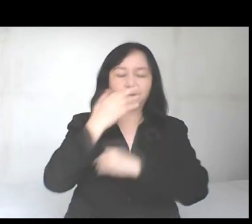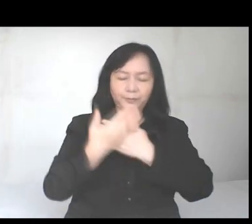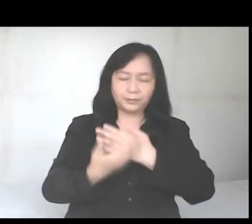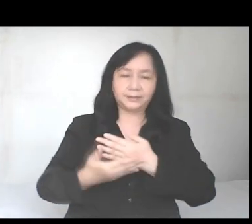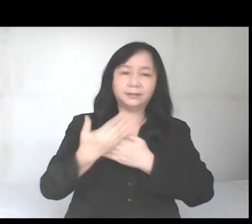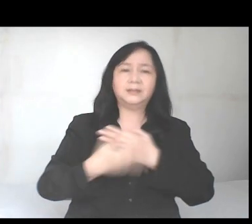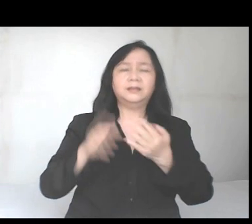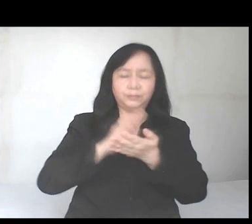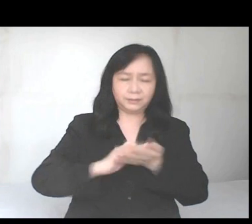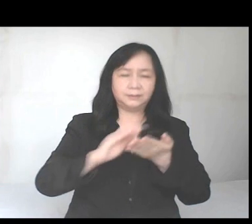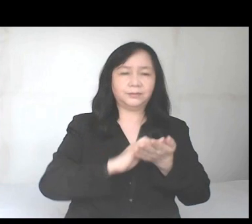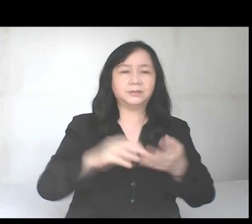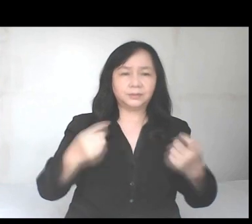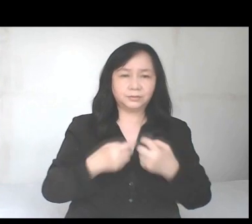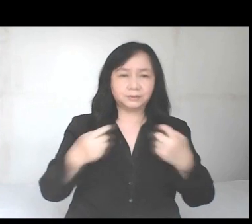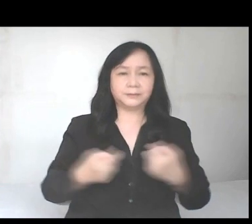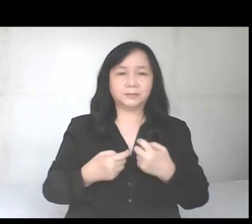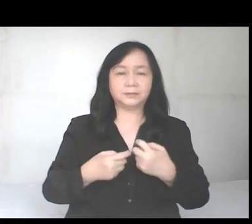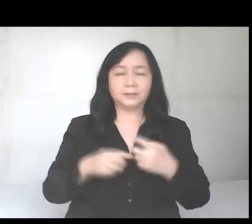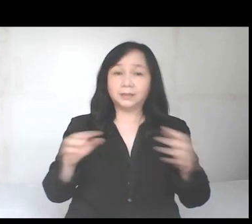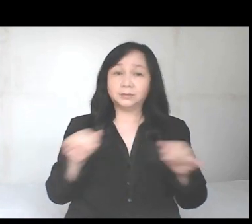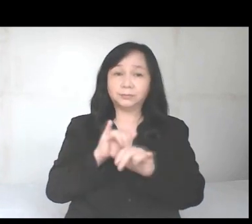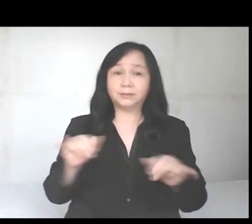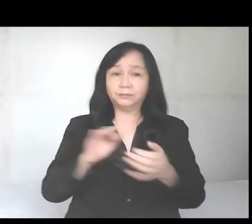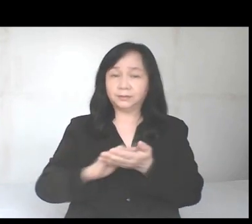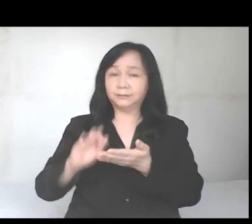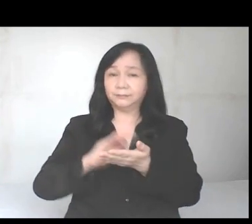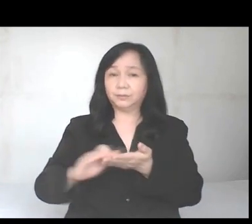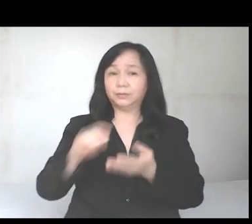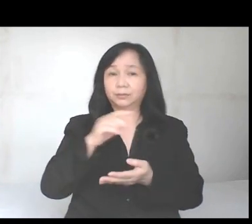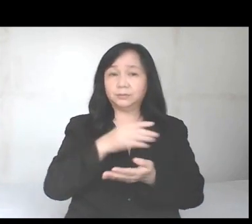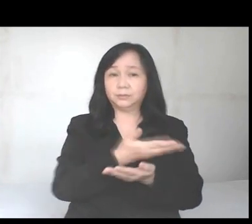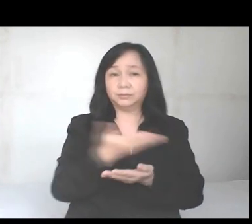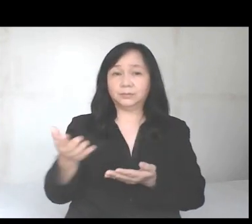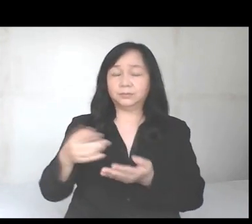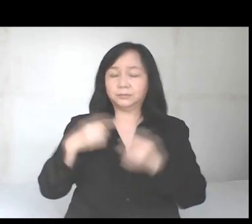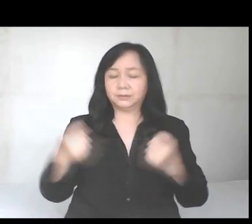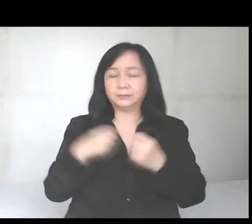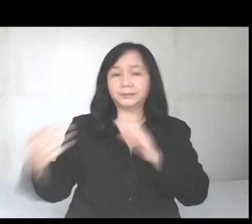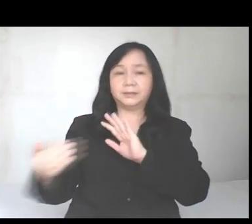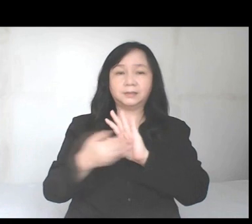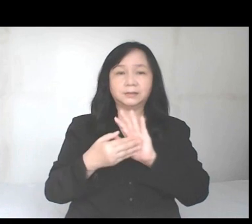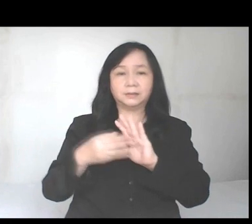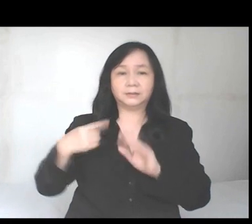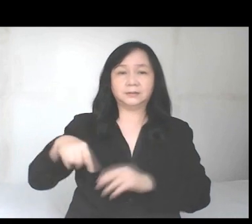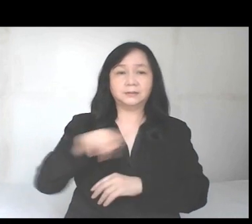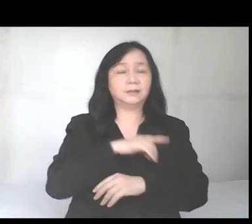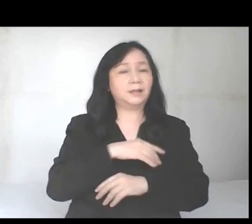daily bread, and forgive us our trespasses, as we forgive those who trespass against us.